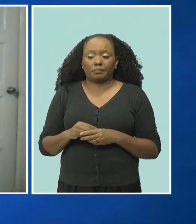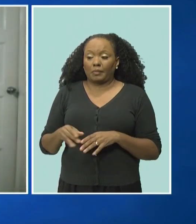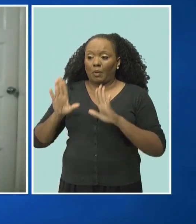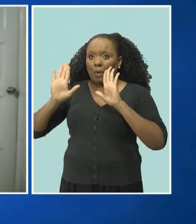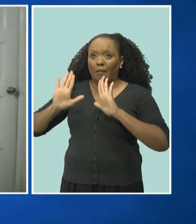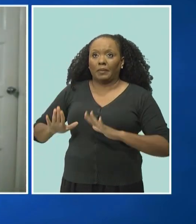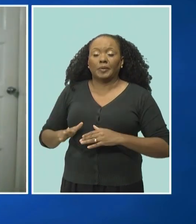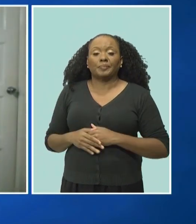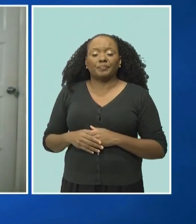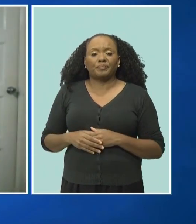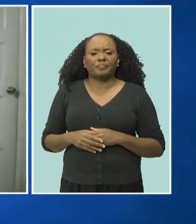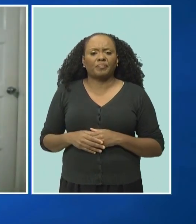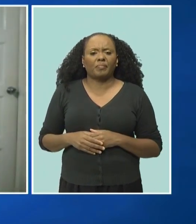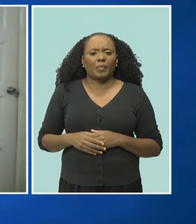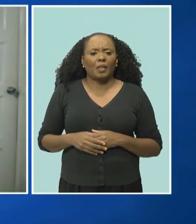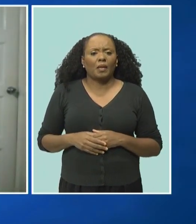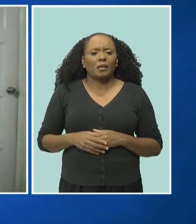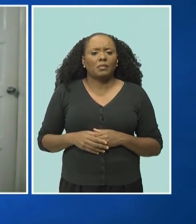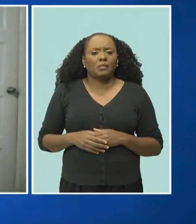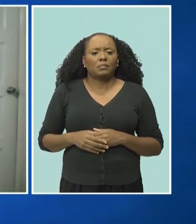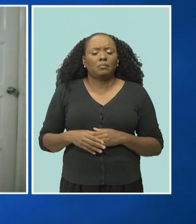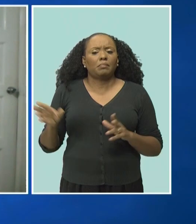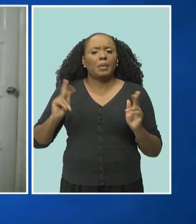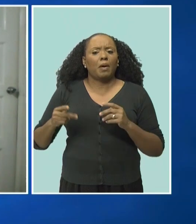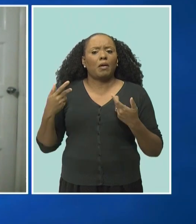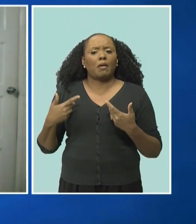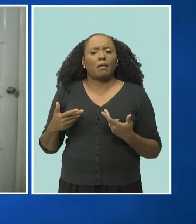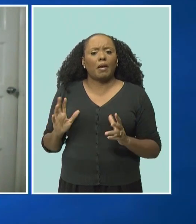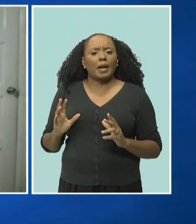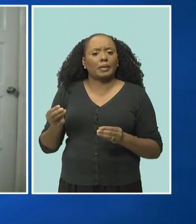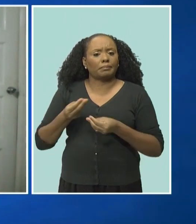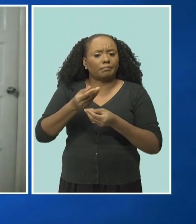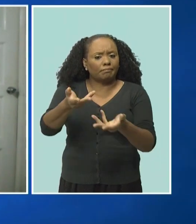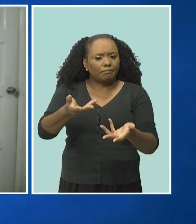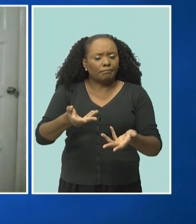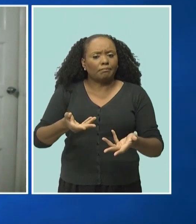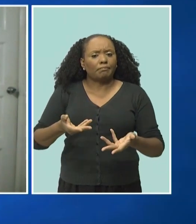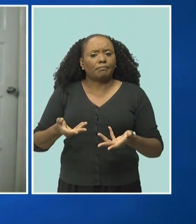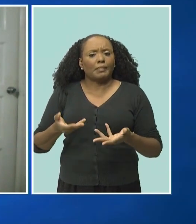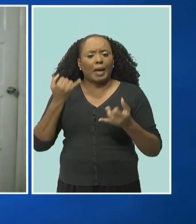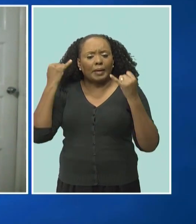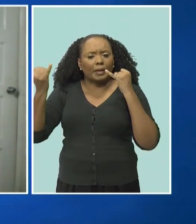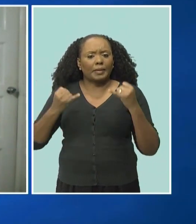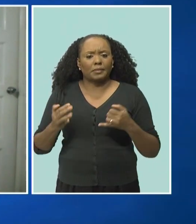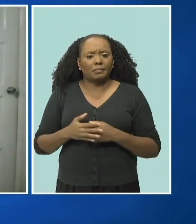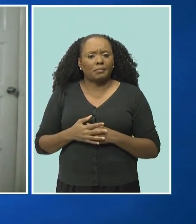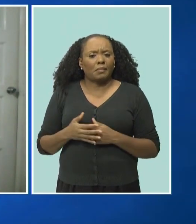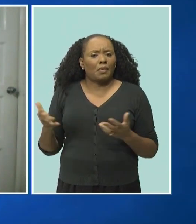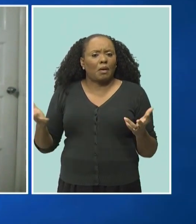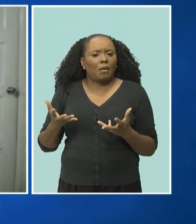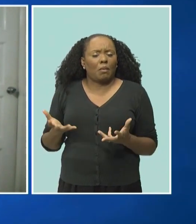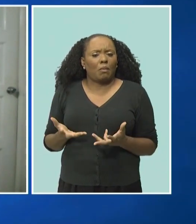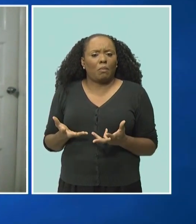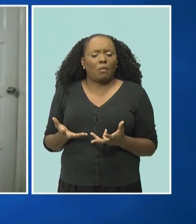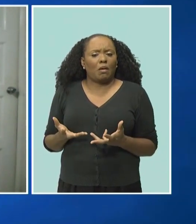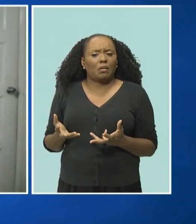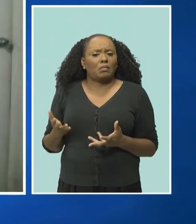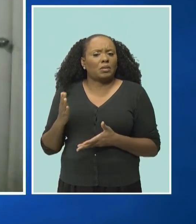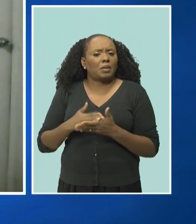From the submissions that you've already received, what are the particular areas Barbadians want to address? What have been seeing recurring?